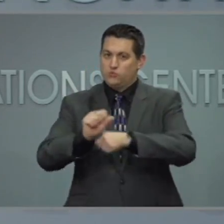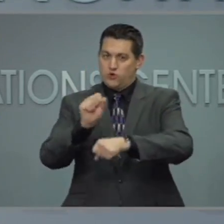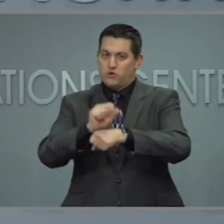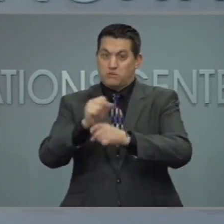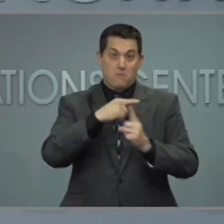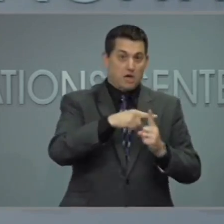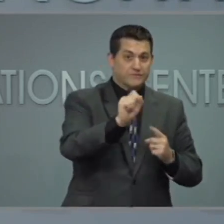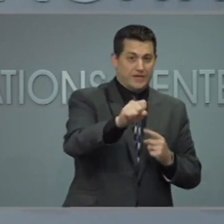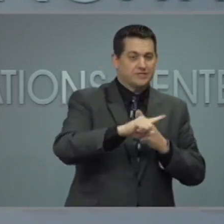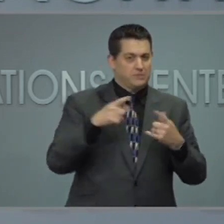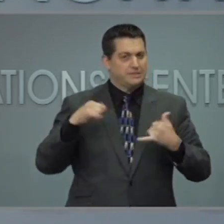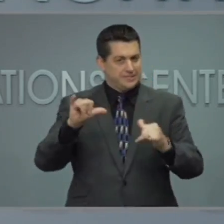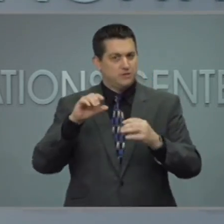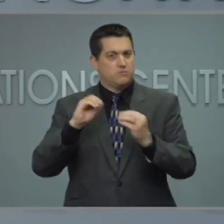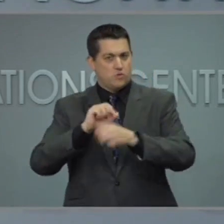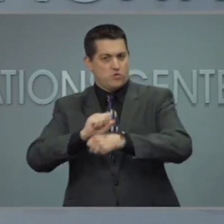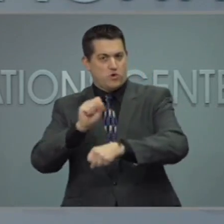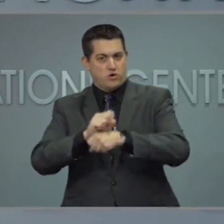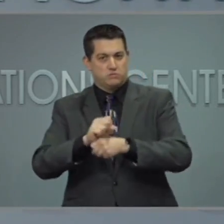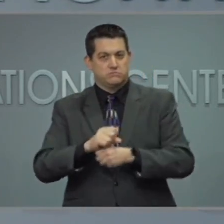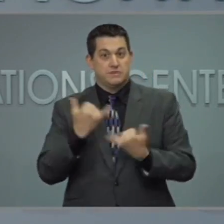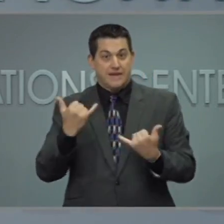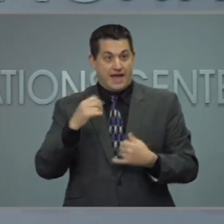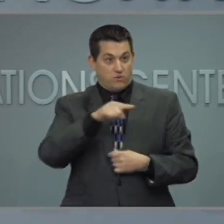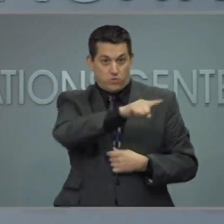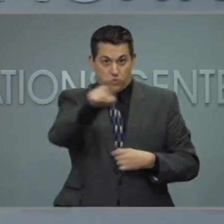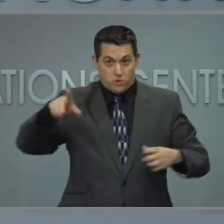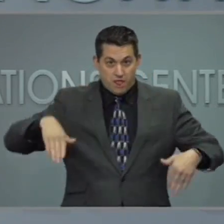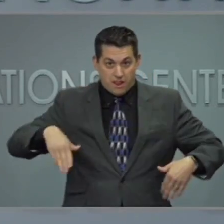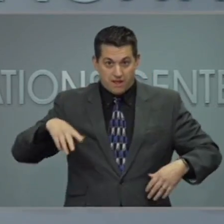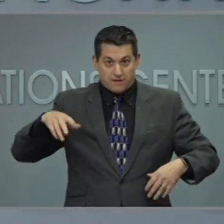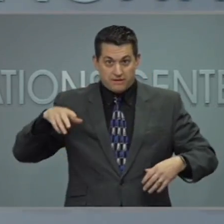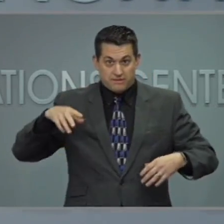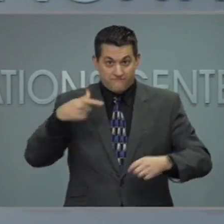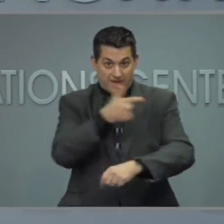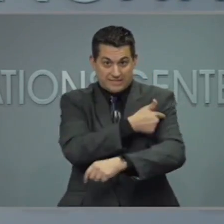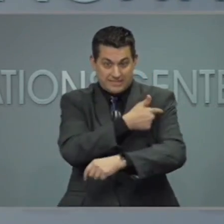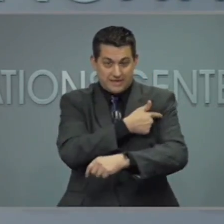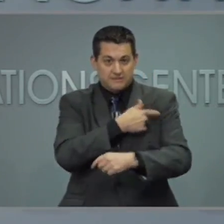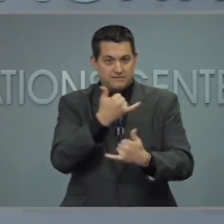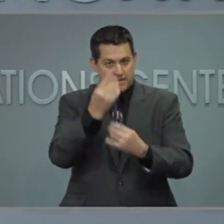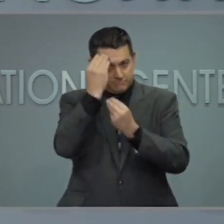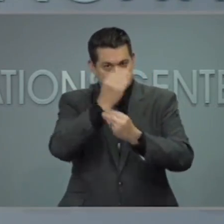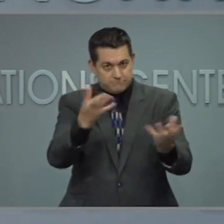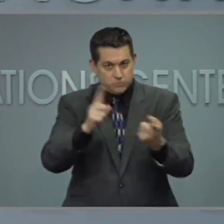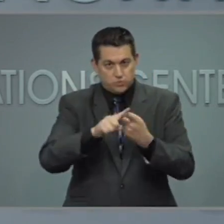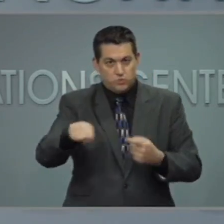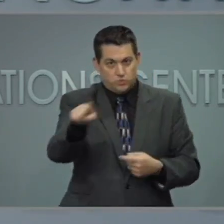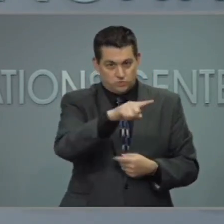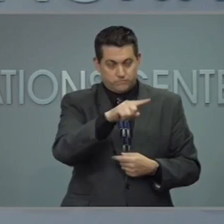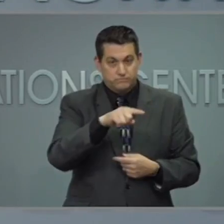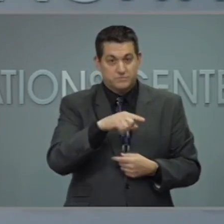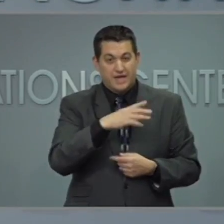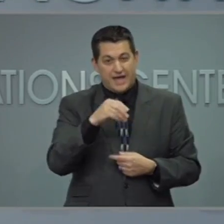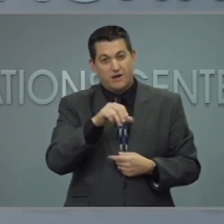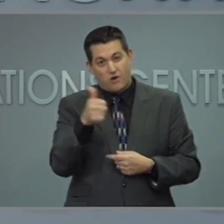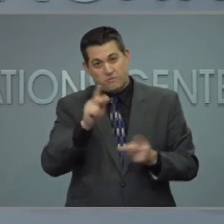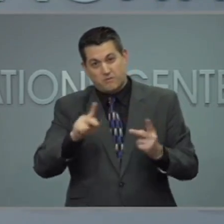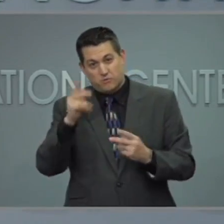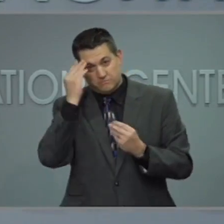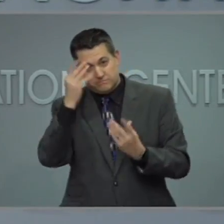Have a message for people who have not been vaccinated, and especially for those who will choose not to wear a mask.